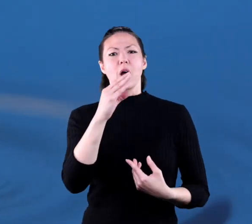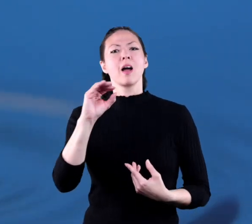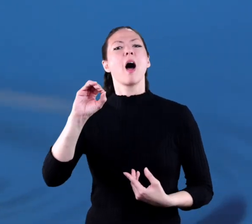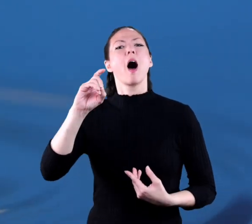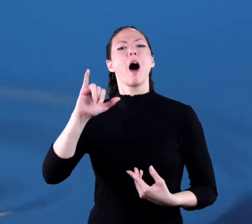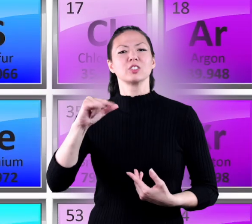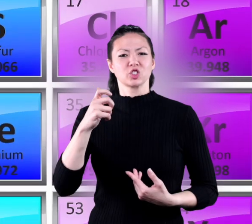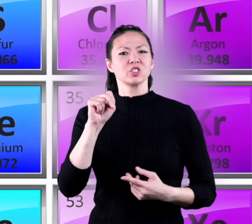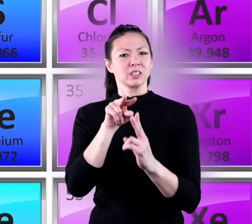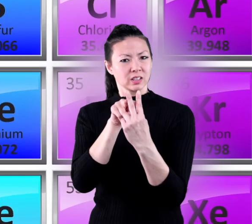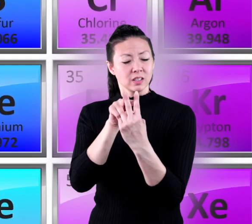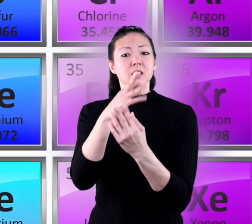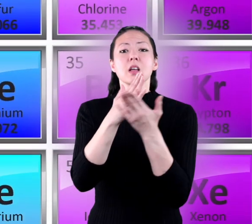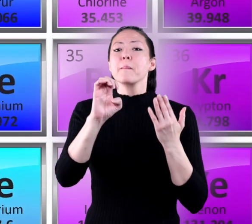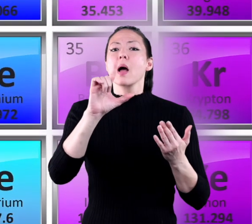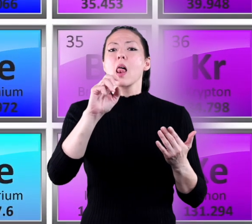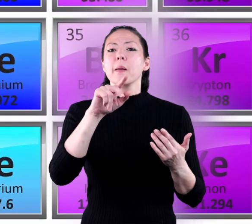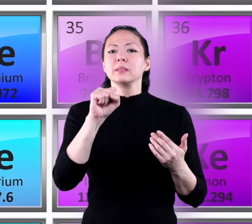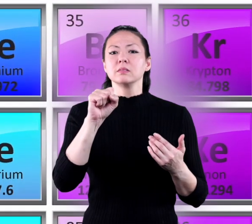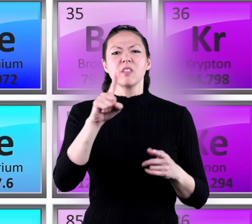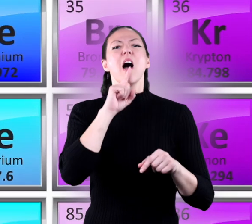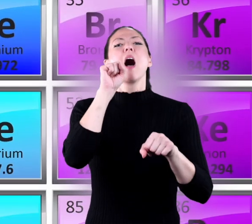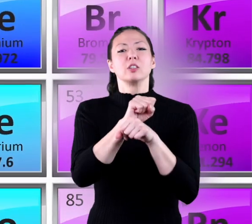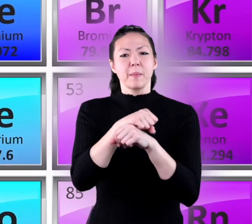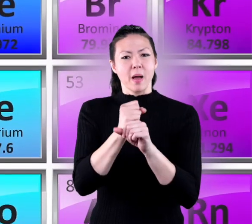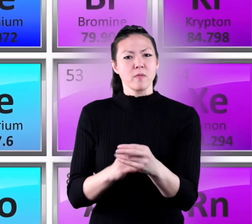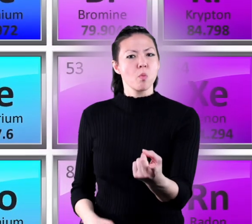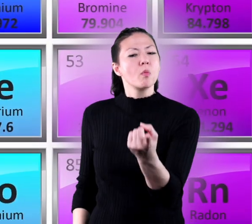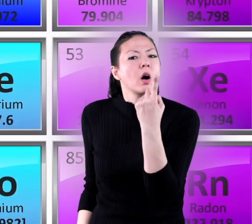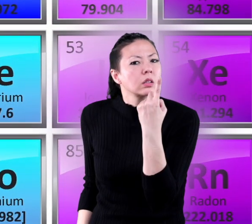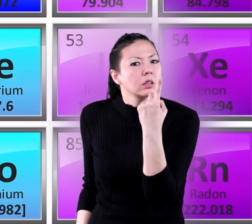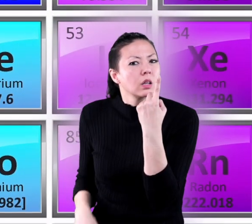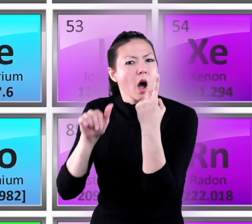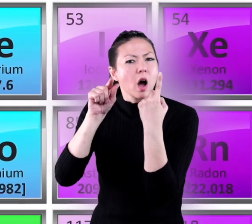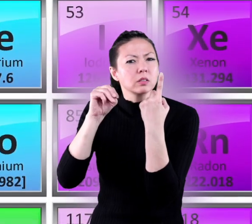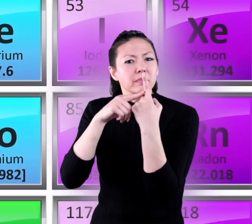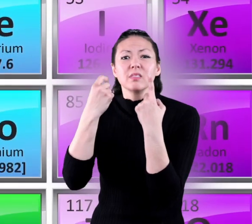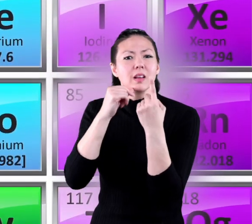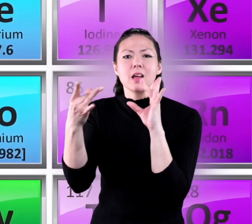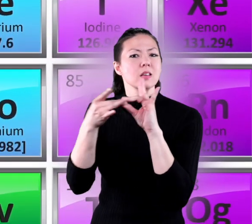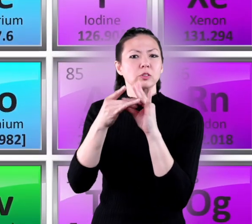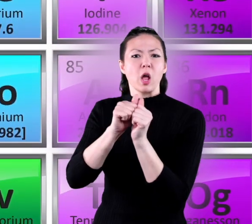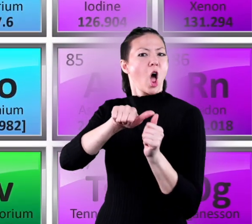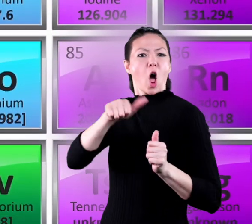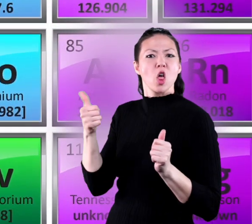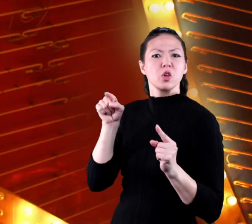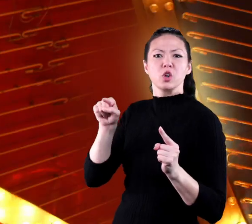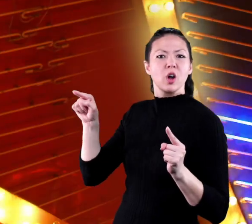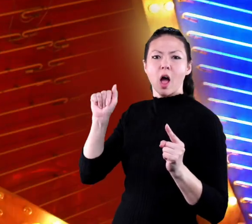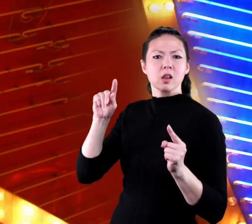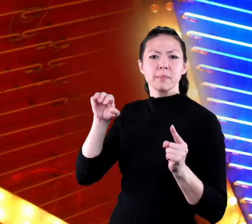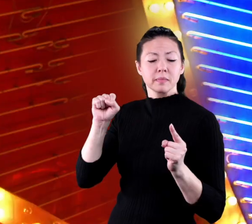hydrogen and oxygen. Some elements are actually made up of a single atom that doesn't attach itself to other